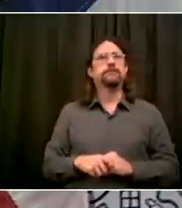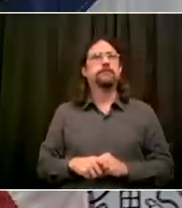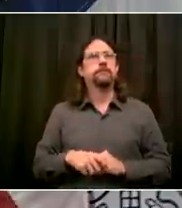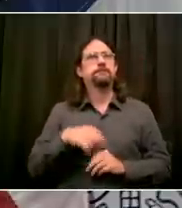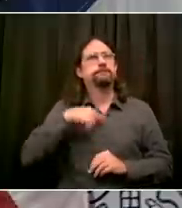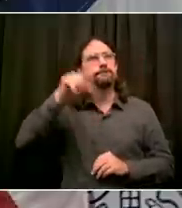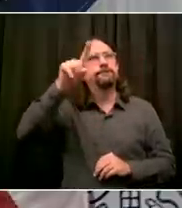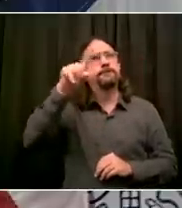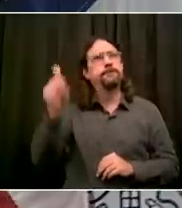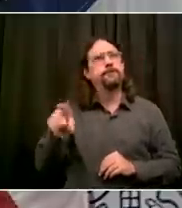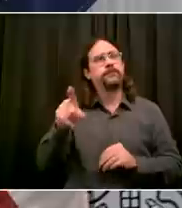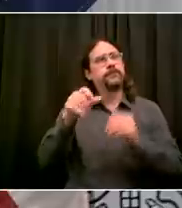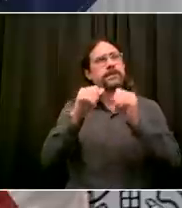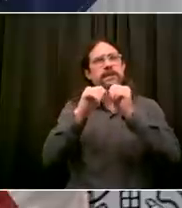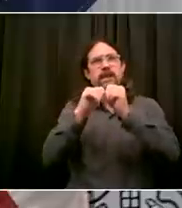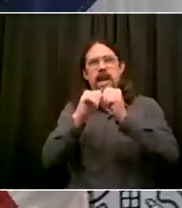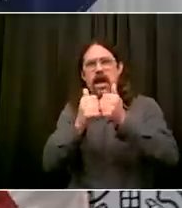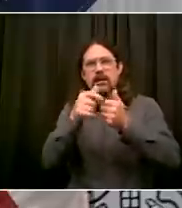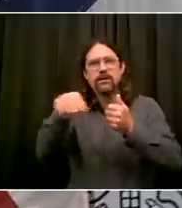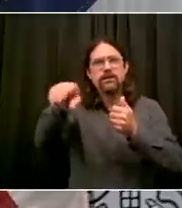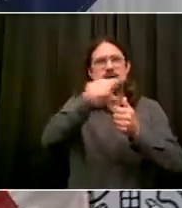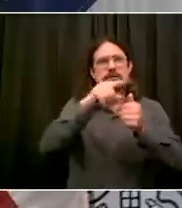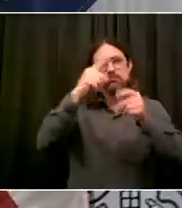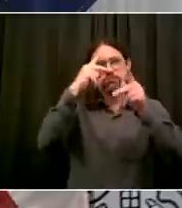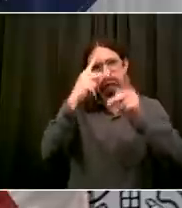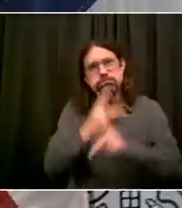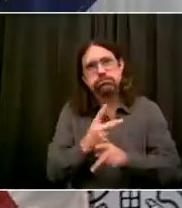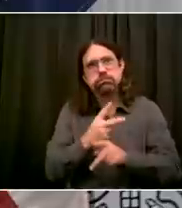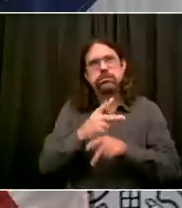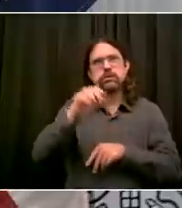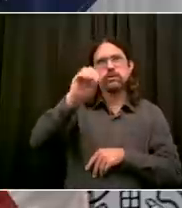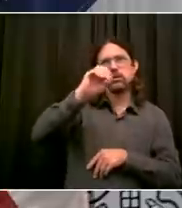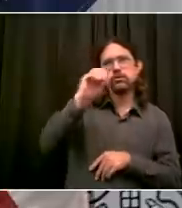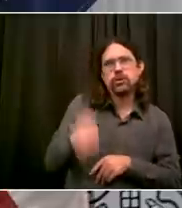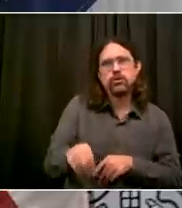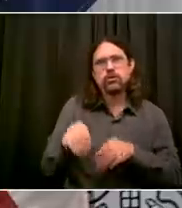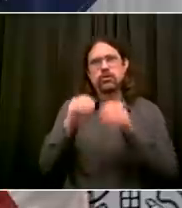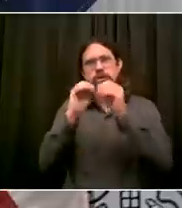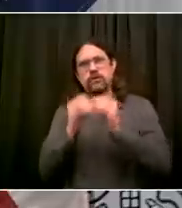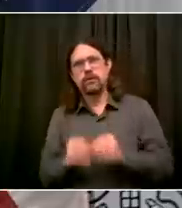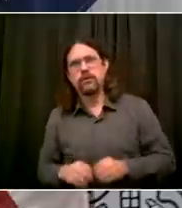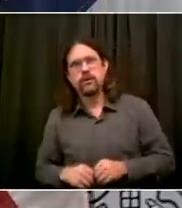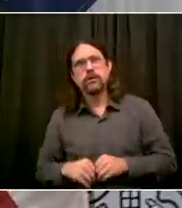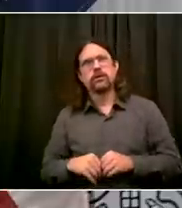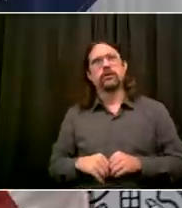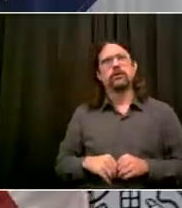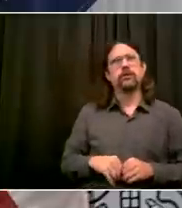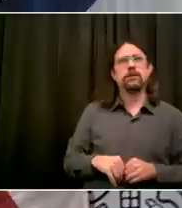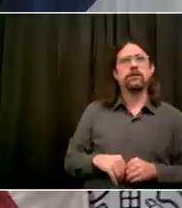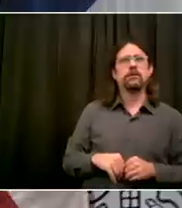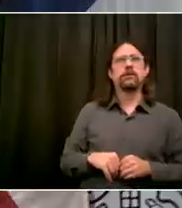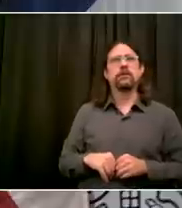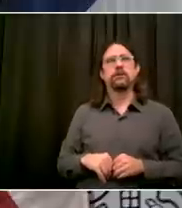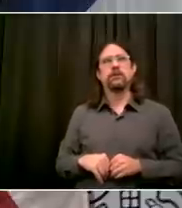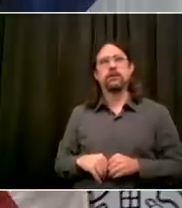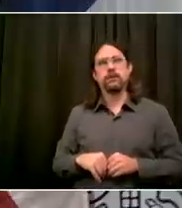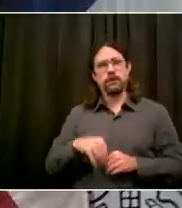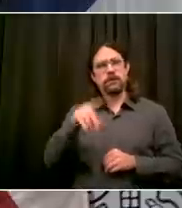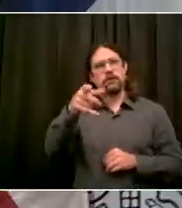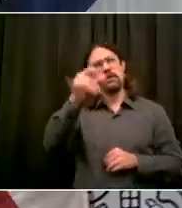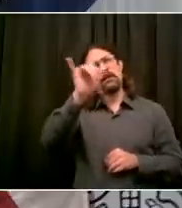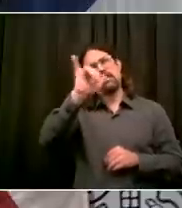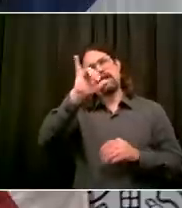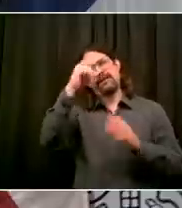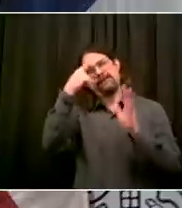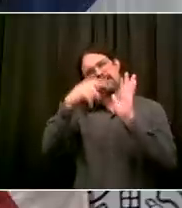seen better mask compliance. Is there like a way that you quantify this? Do you count? Do you do like a ticker where you spend a few hours?